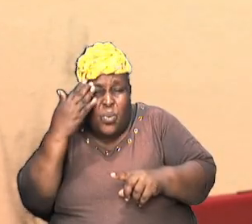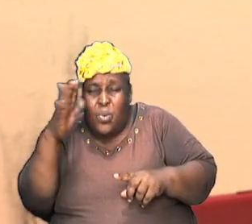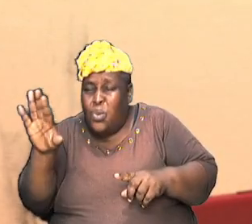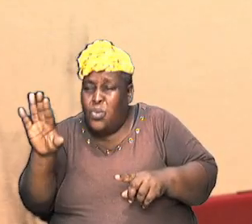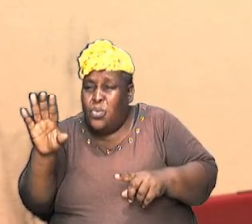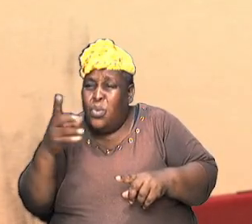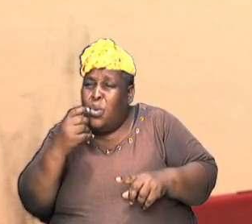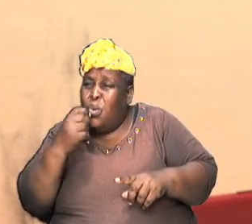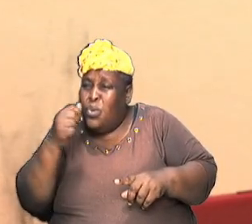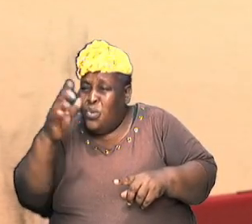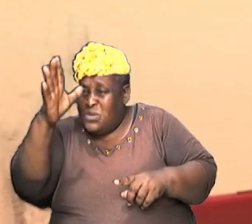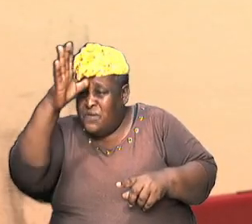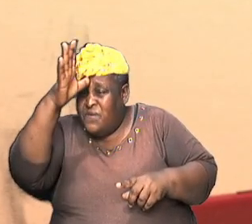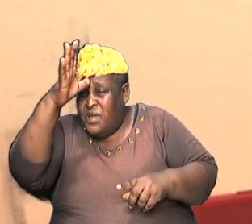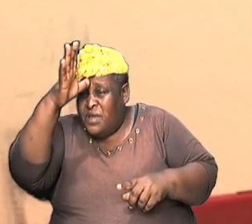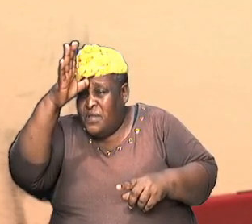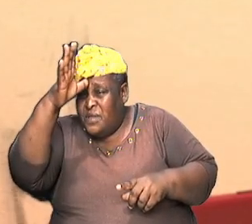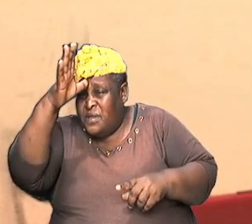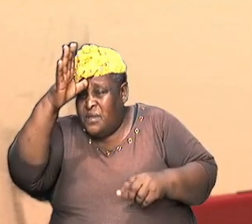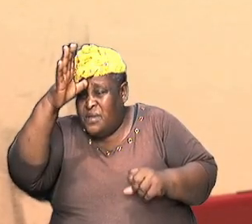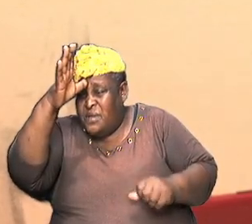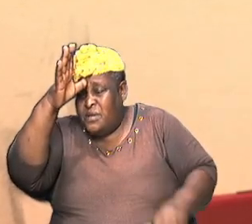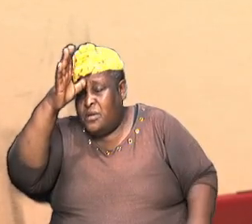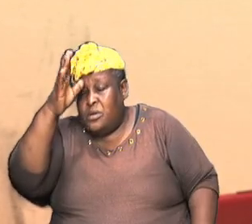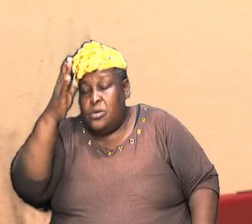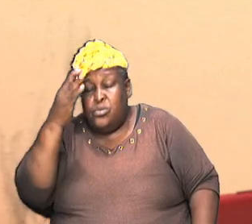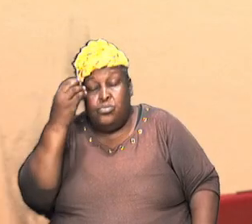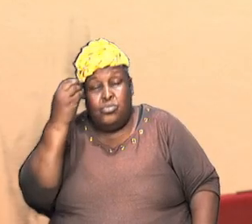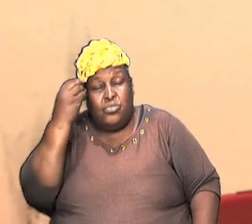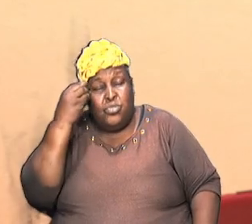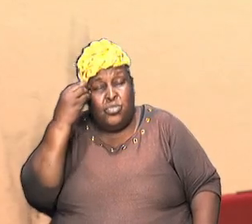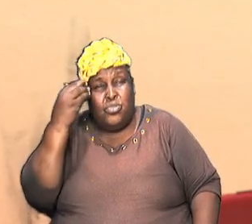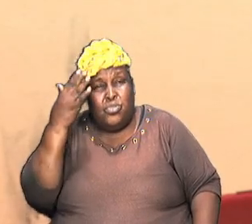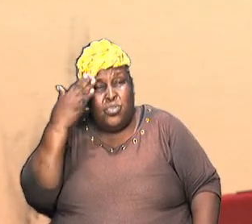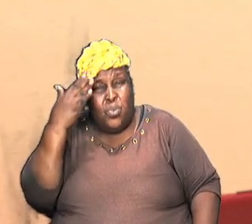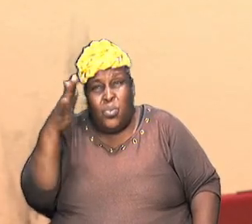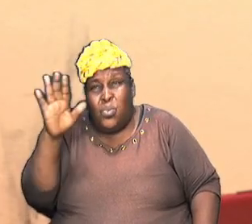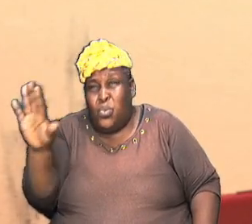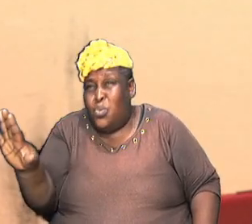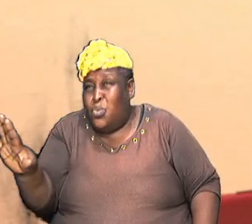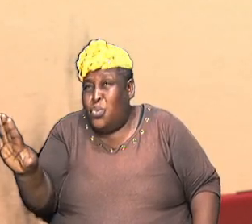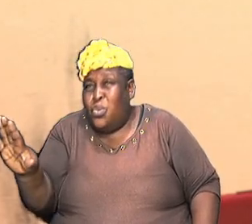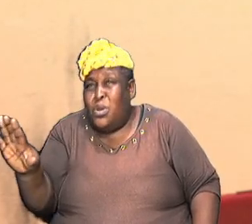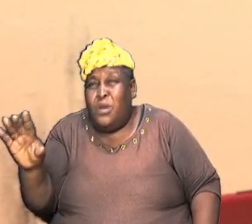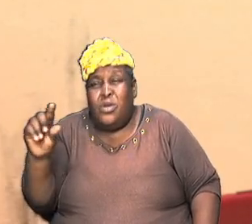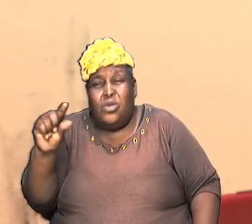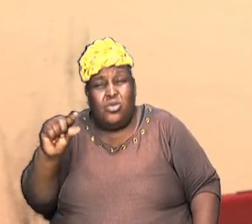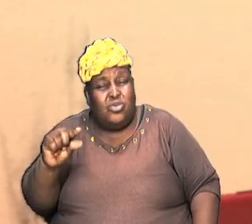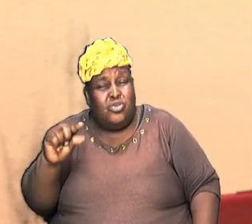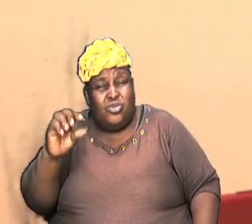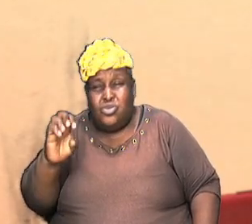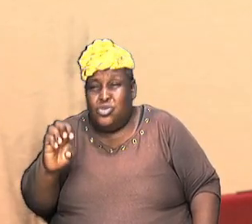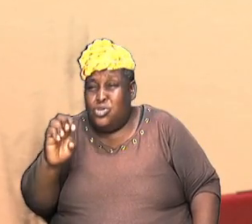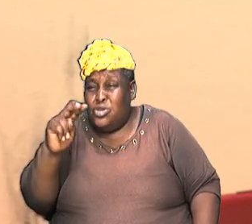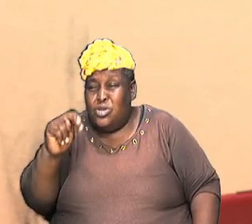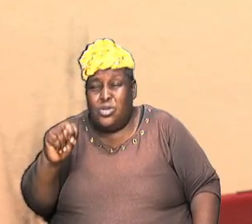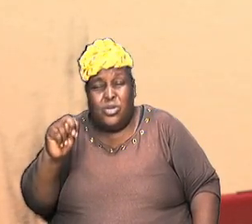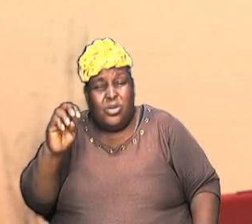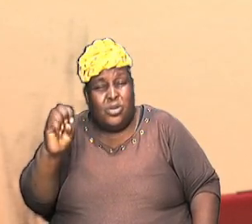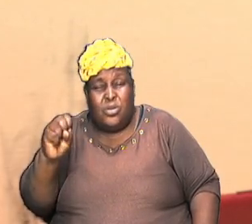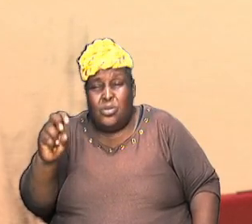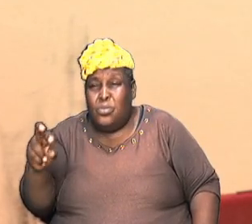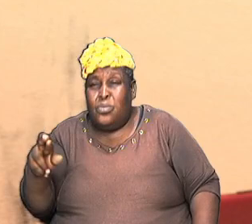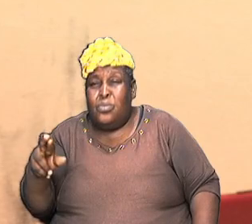his father was they don't have any genealogical record of him because